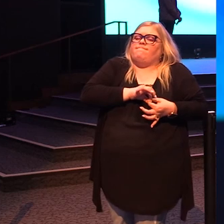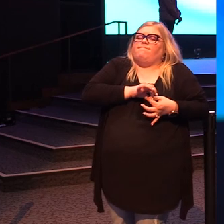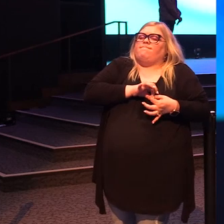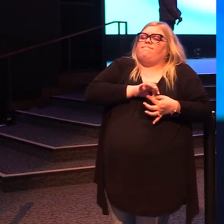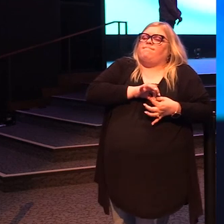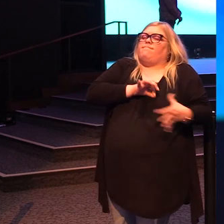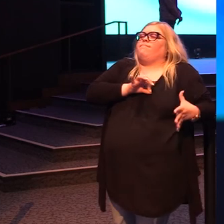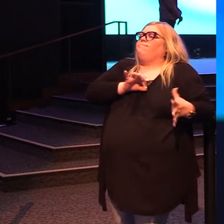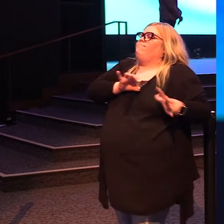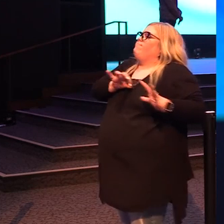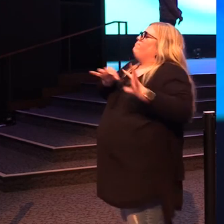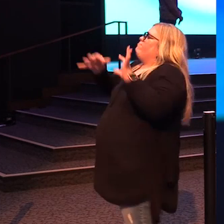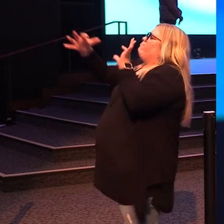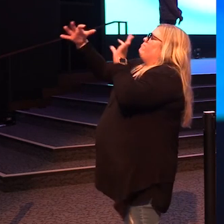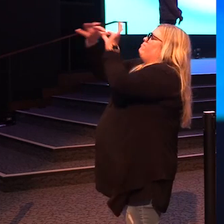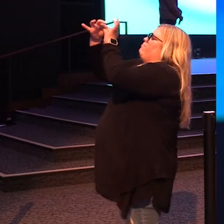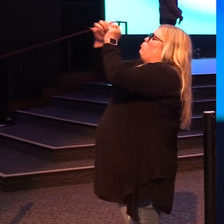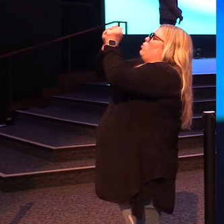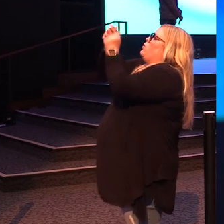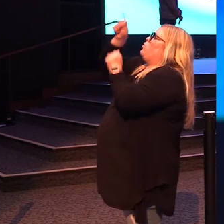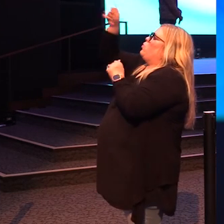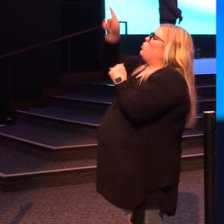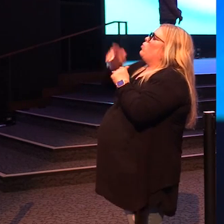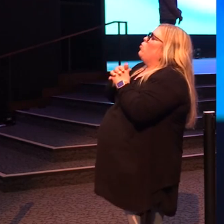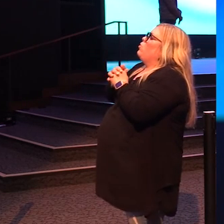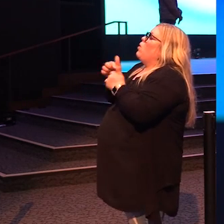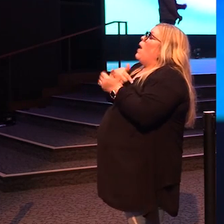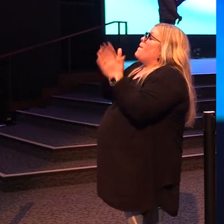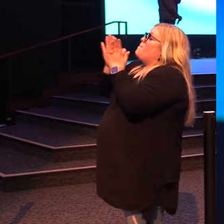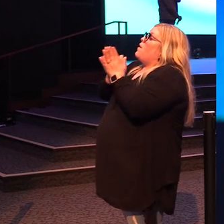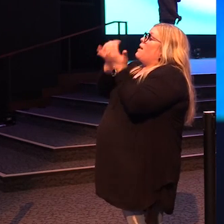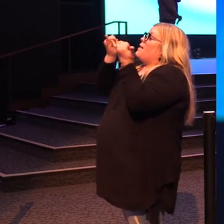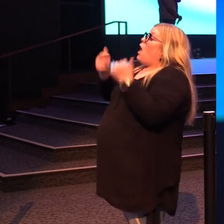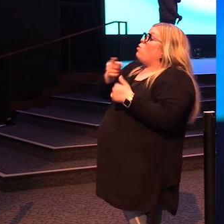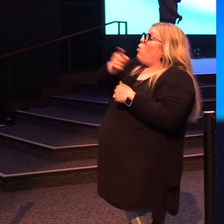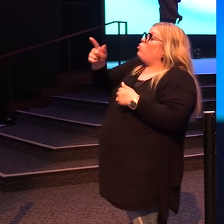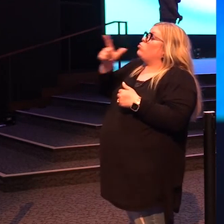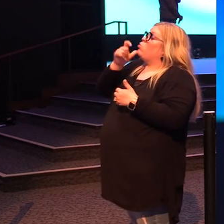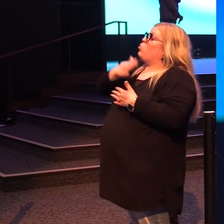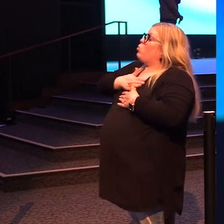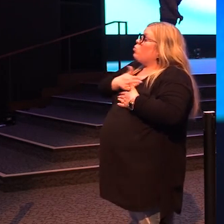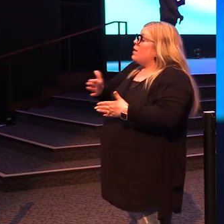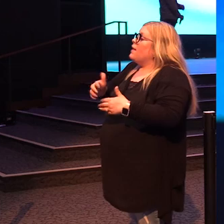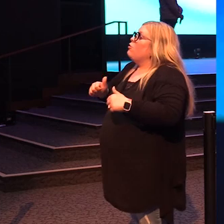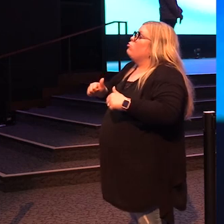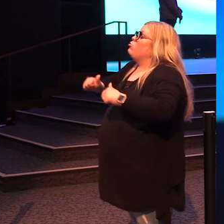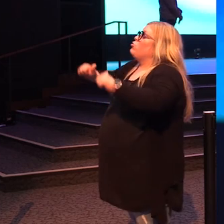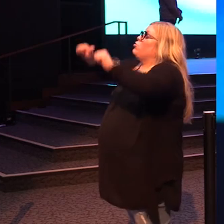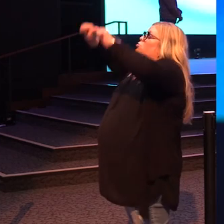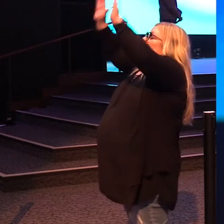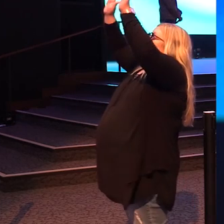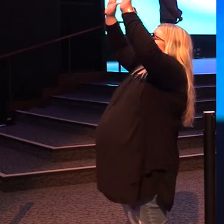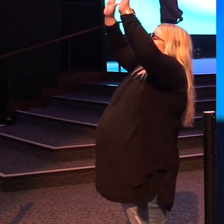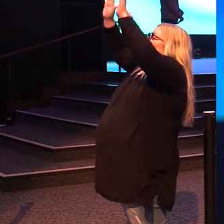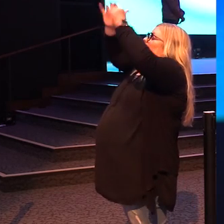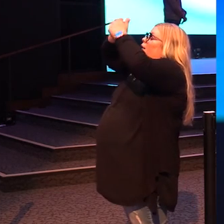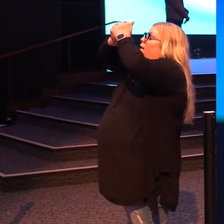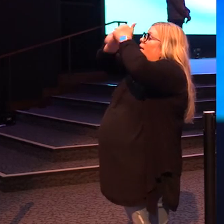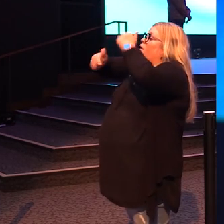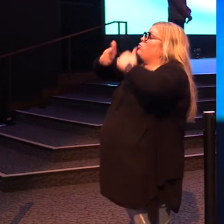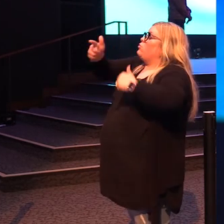God, in this moment, as each heart surrenders, as each life bows its knee,